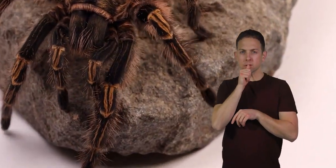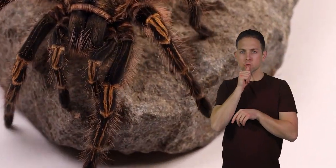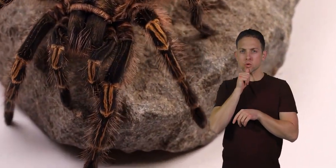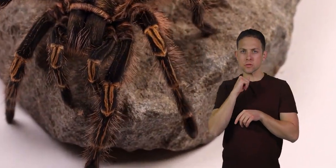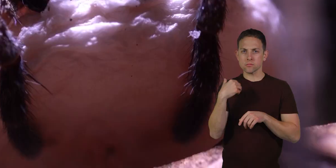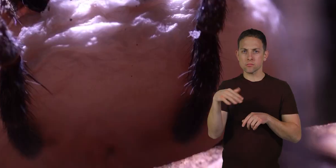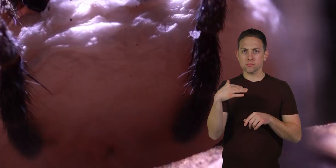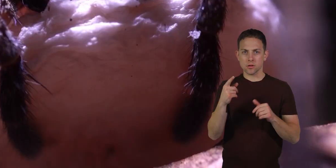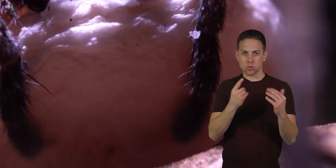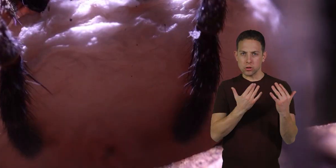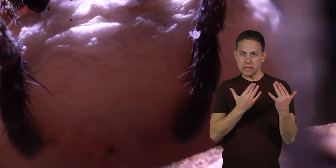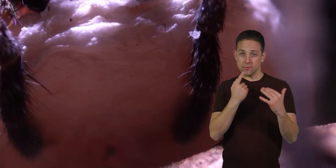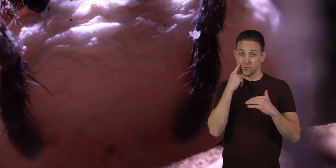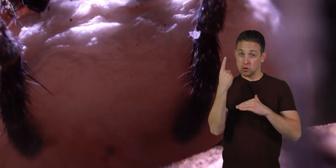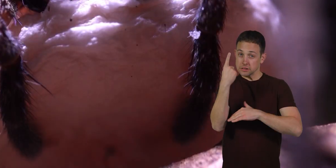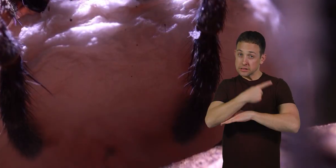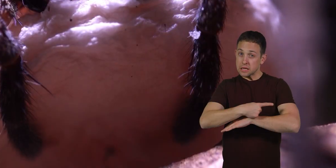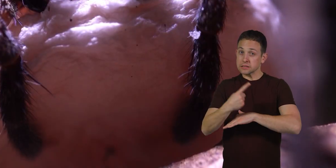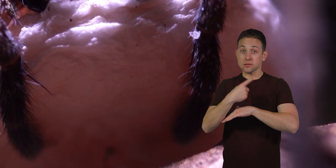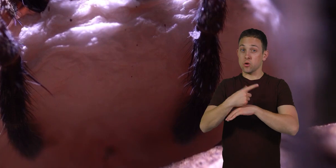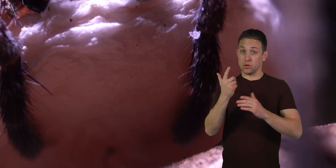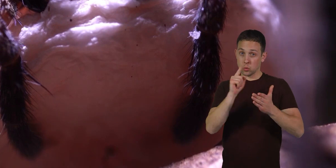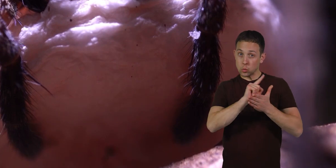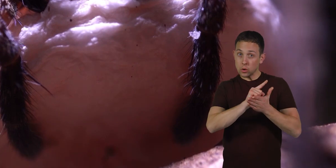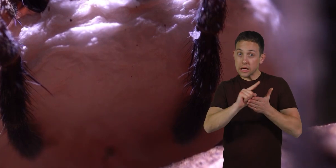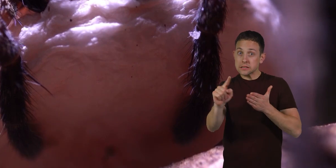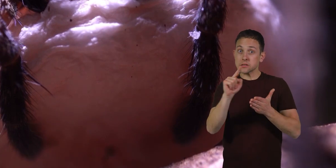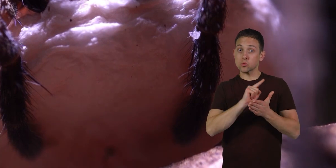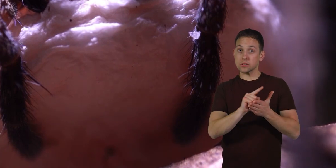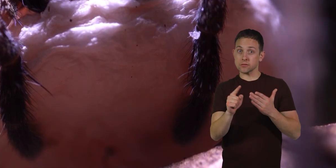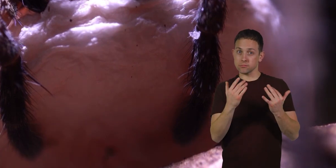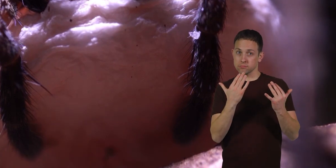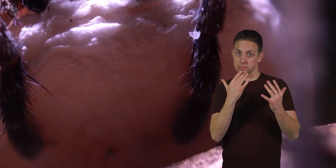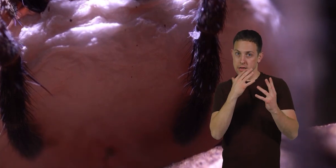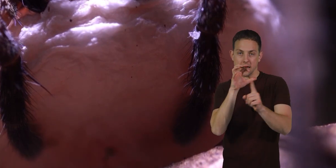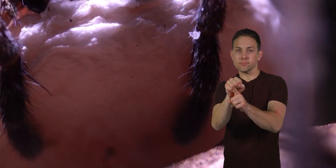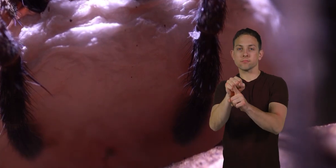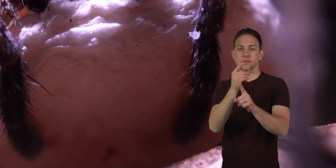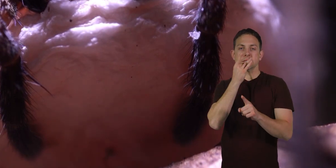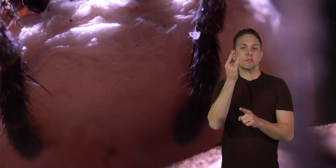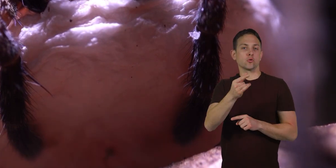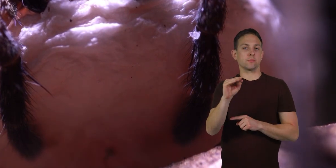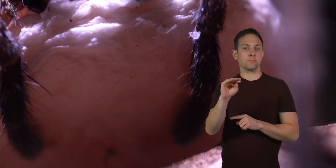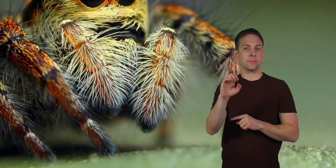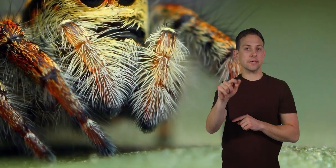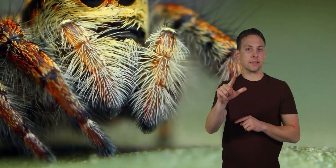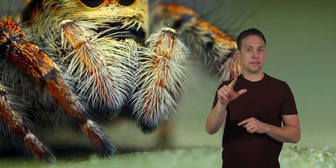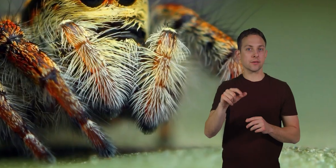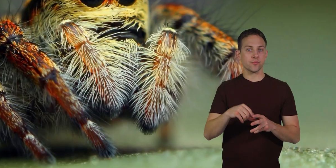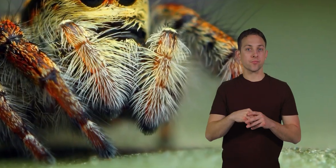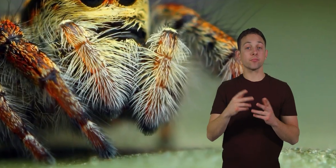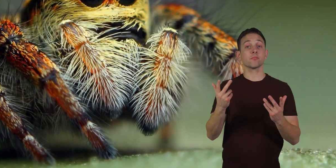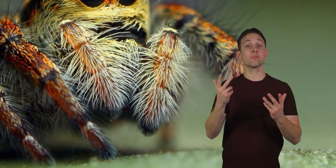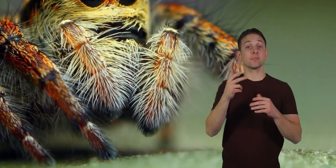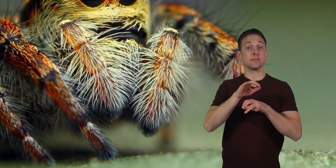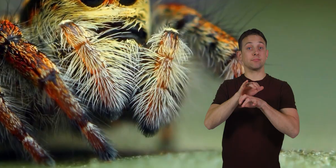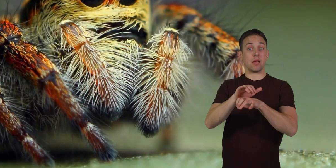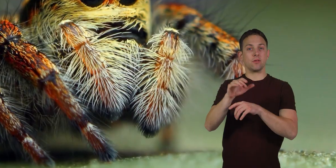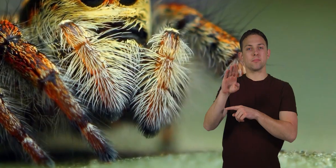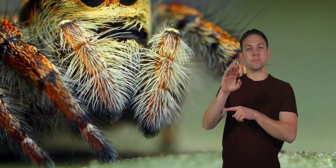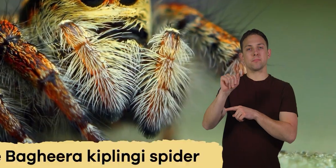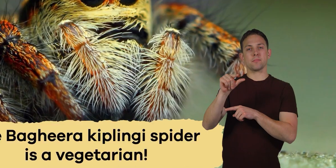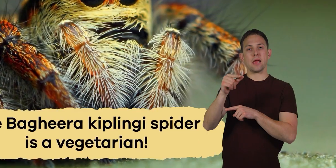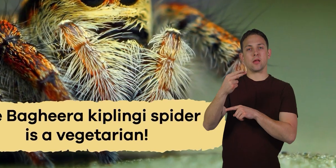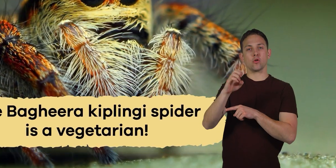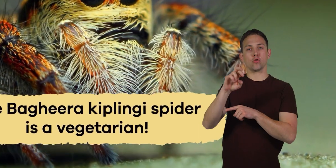patient. It can wait for days or even weeks to catch a delicious meal. And one spider,